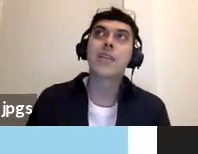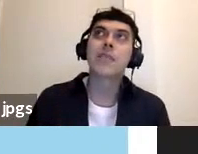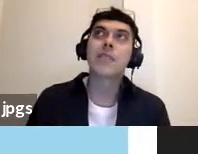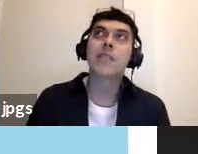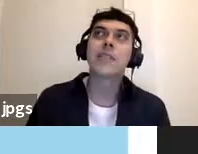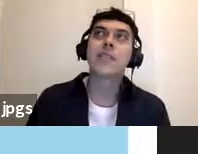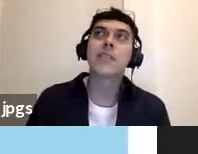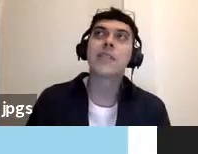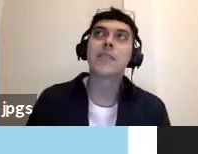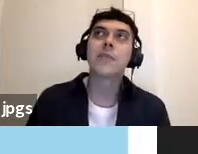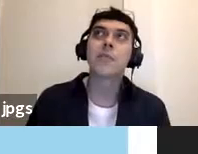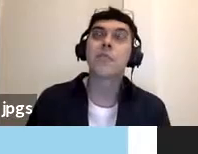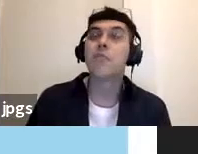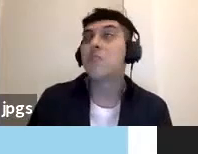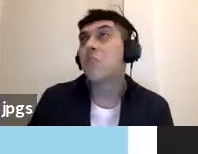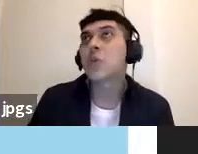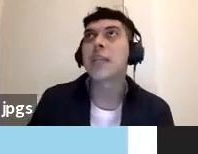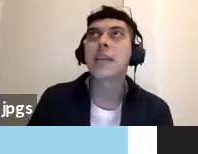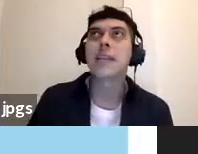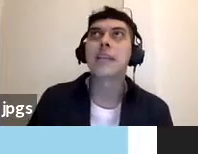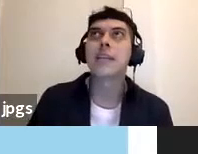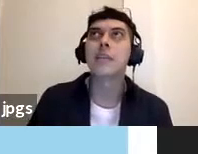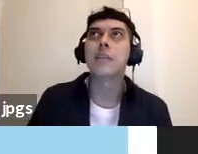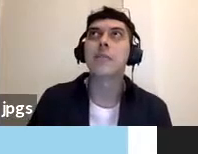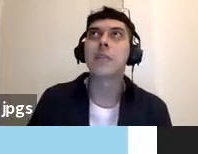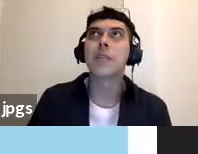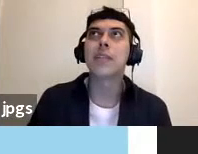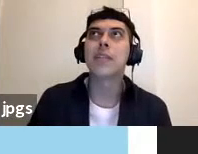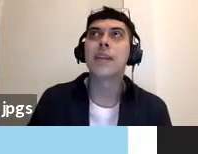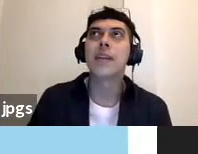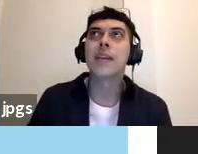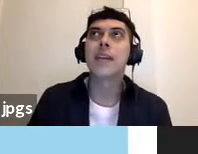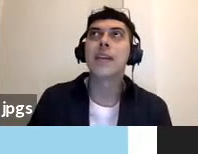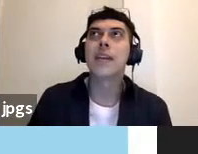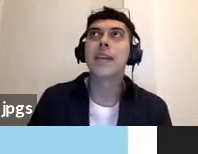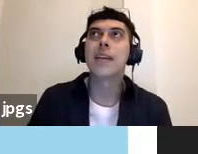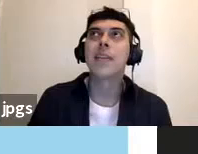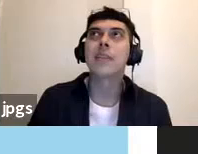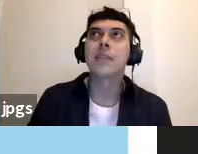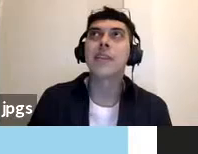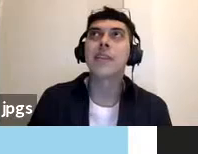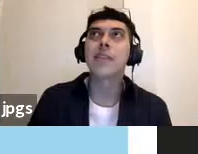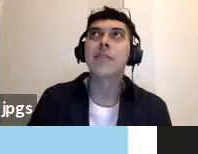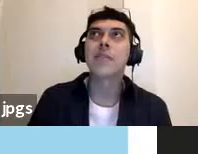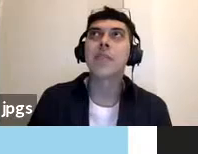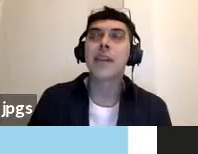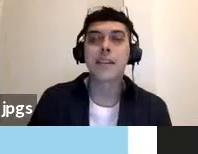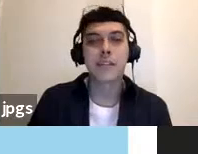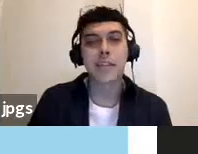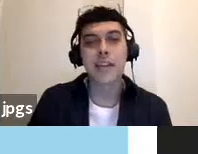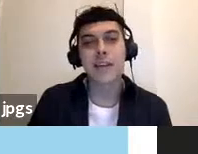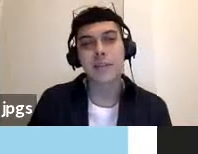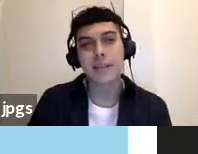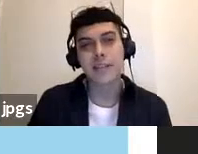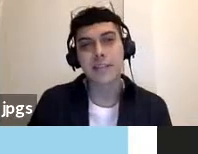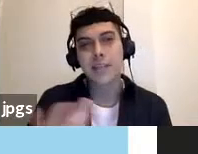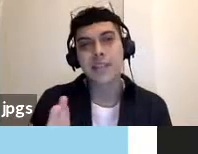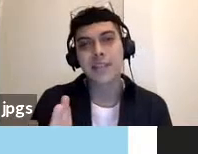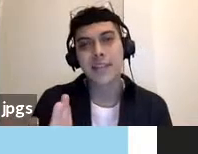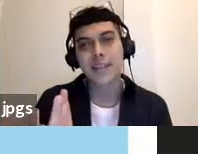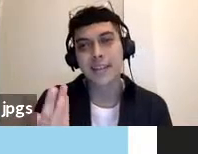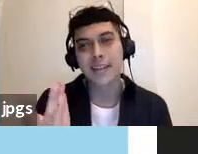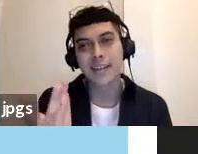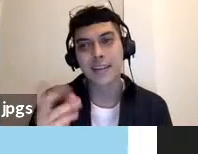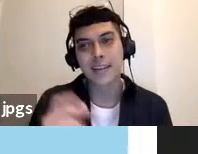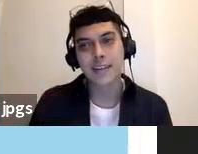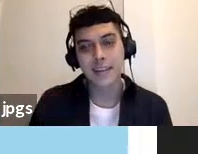a consequence of most likely of these uh understandings of the planet we have as you